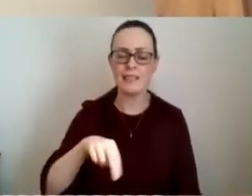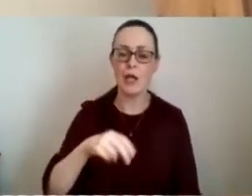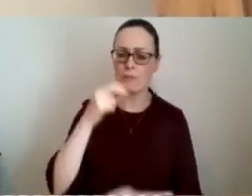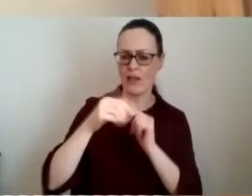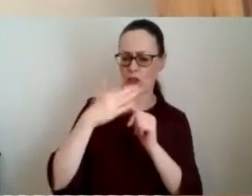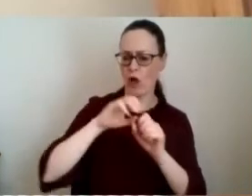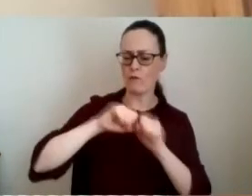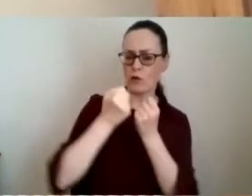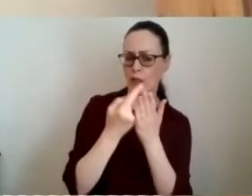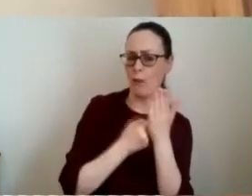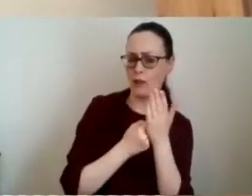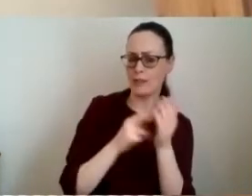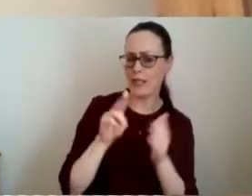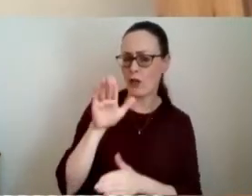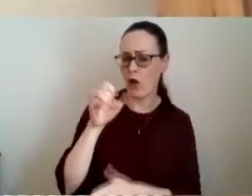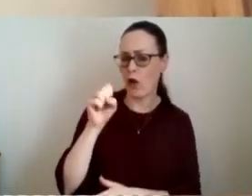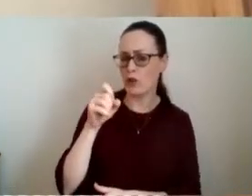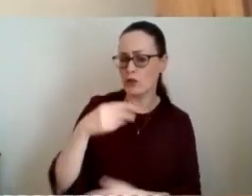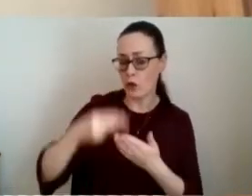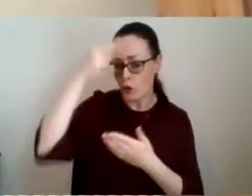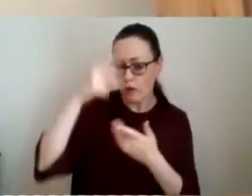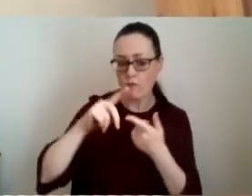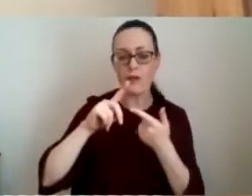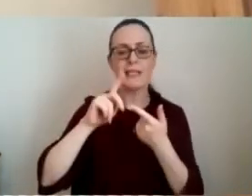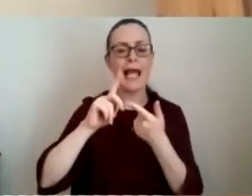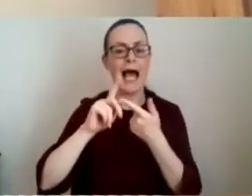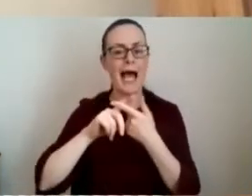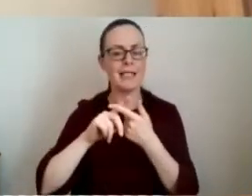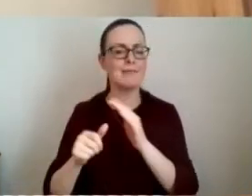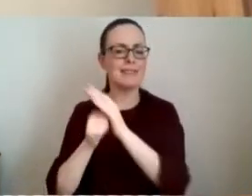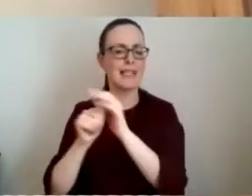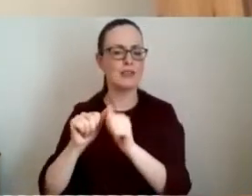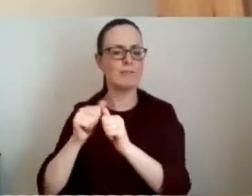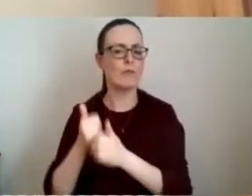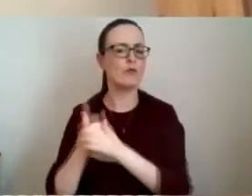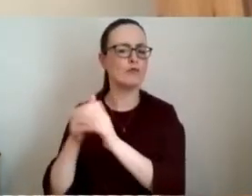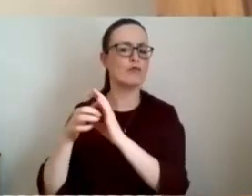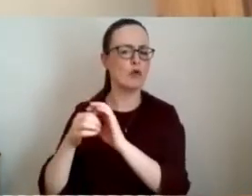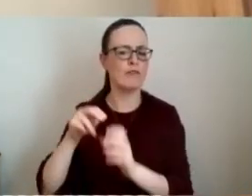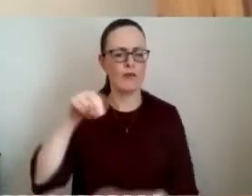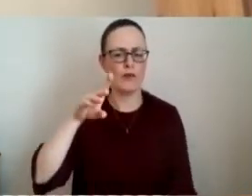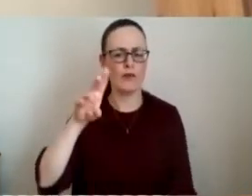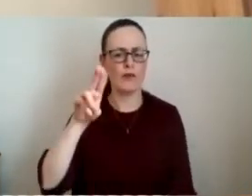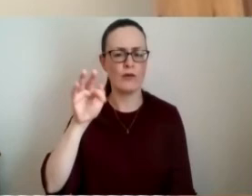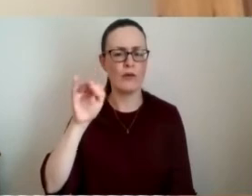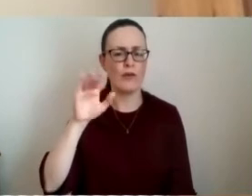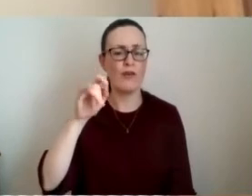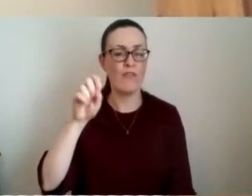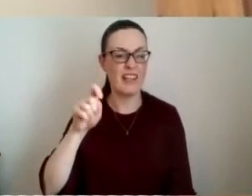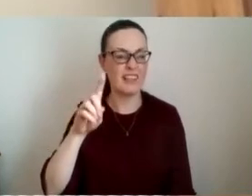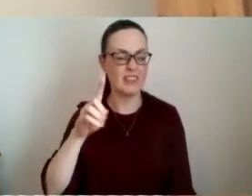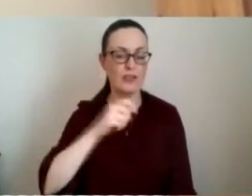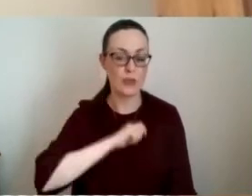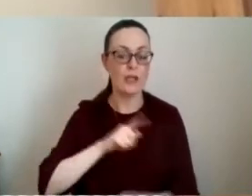and also a senior associate at nuffield trust in my opening remarks i wanted to reflect on a small